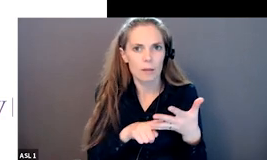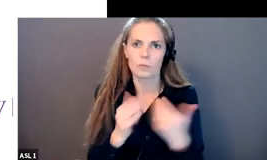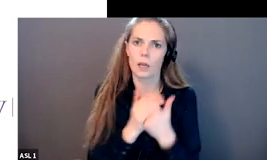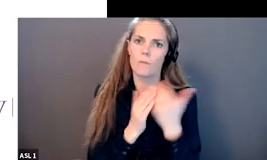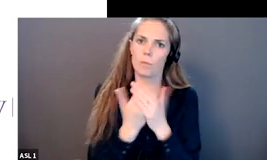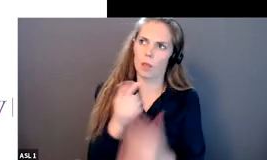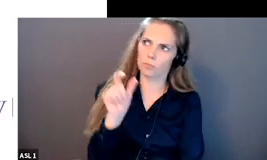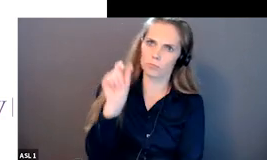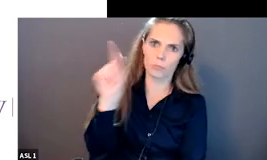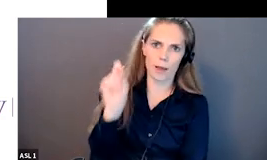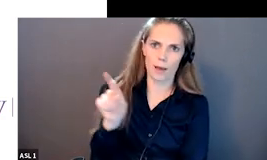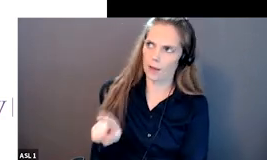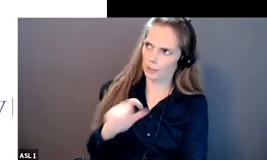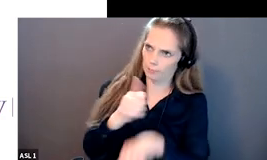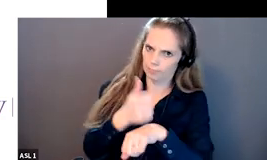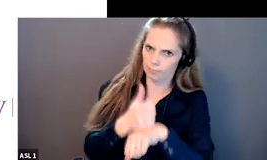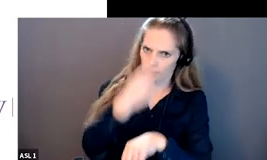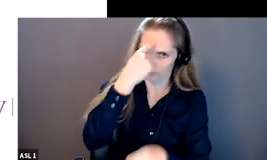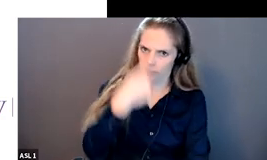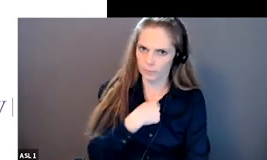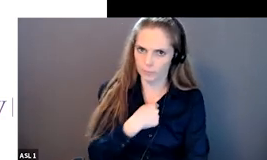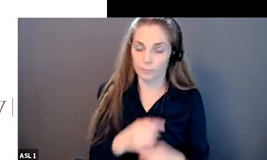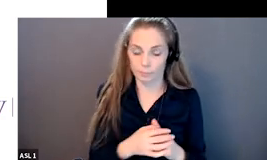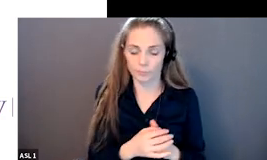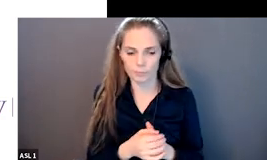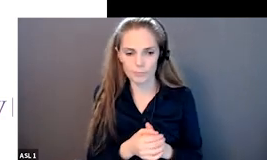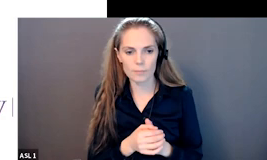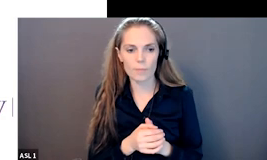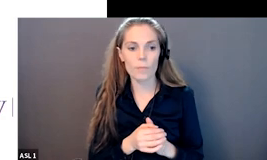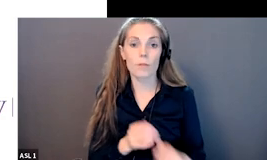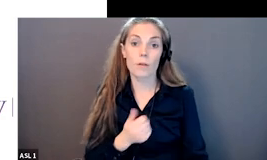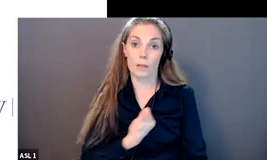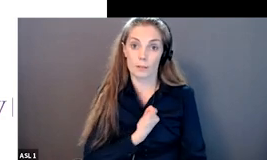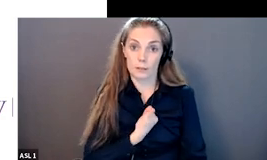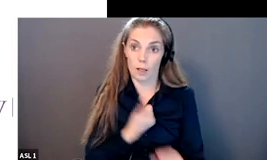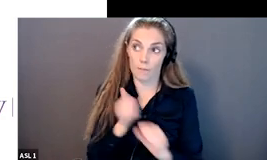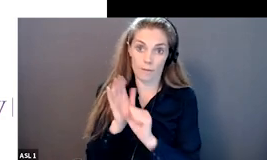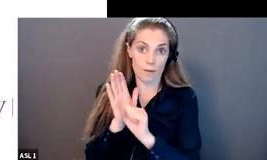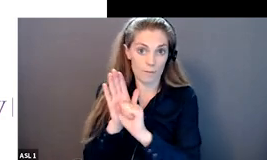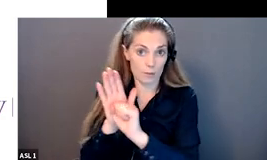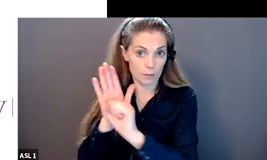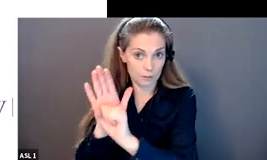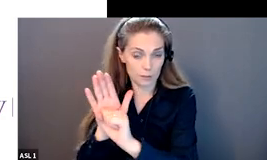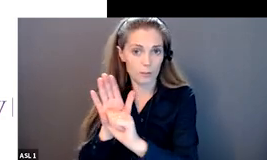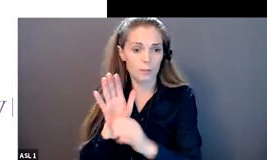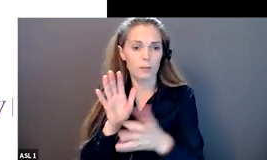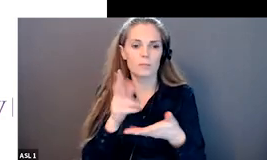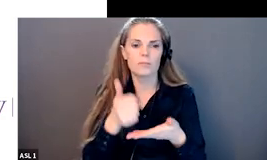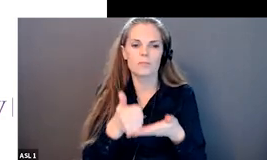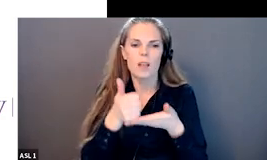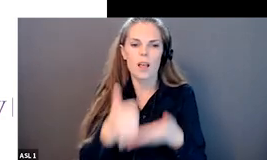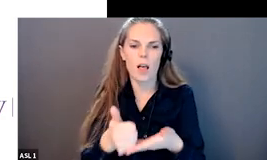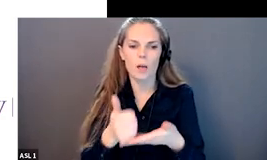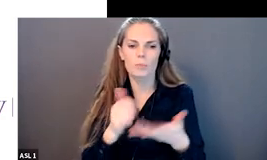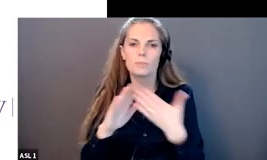and self-advocacy in the uh in the long run means it helps community how does it do